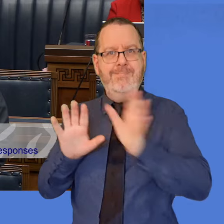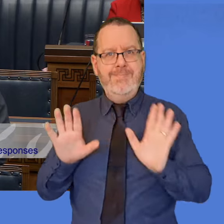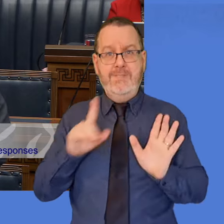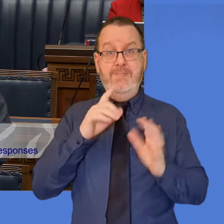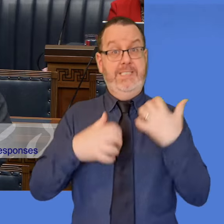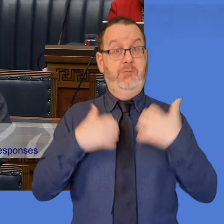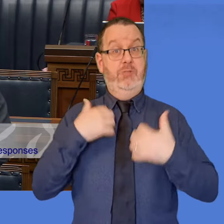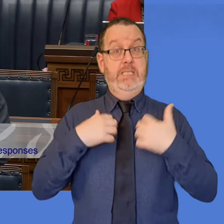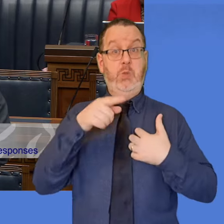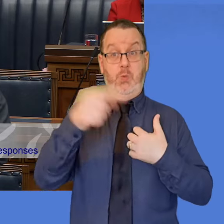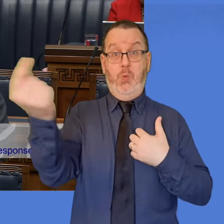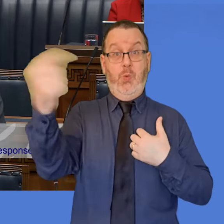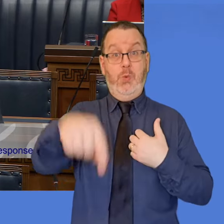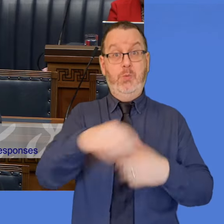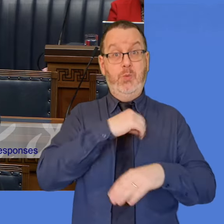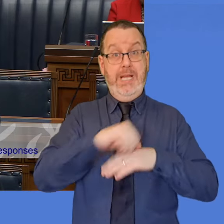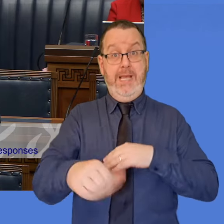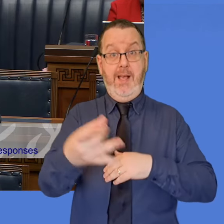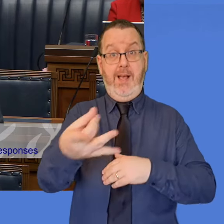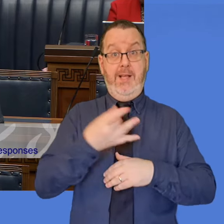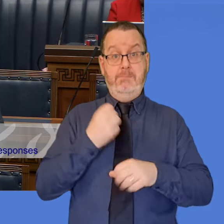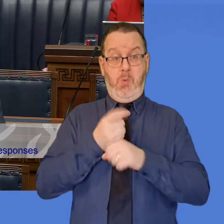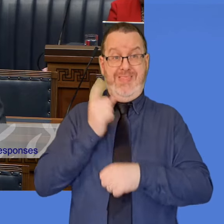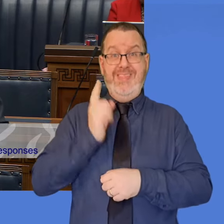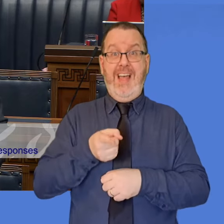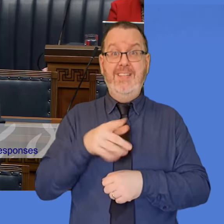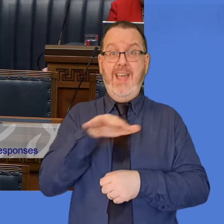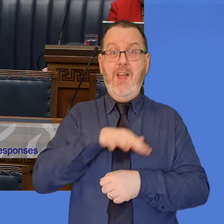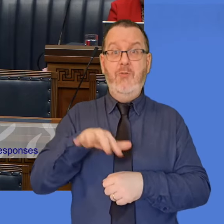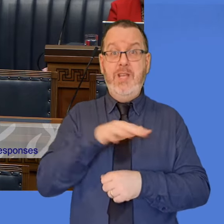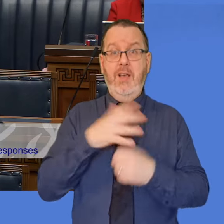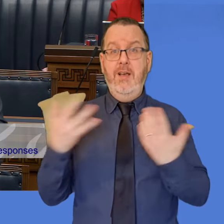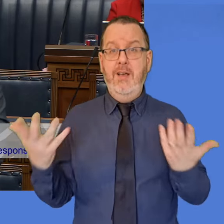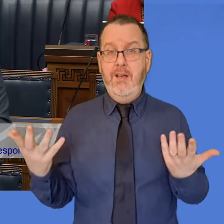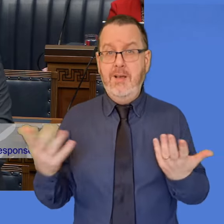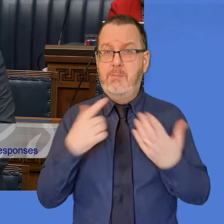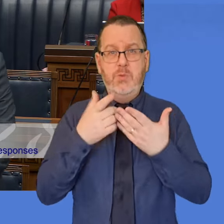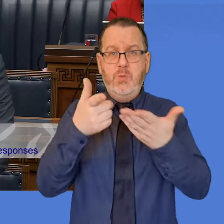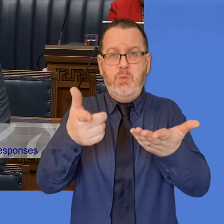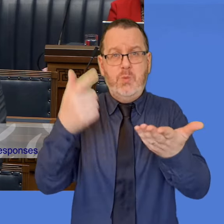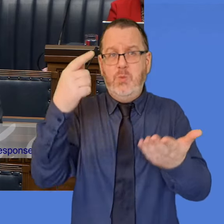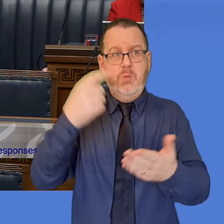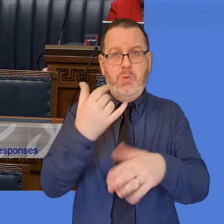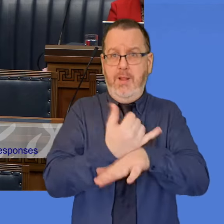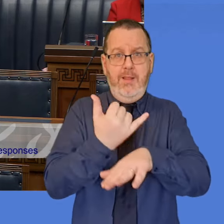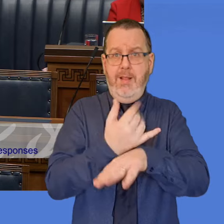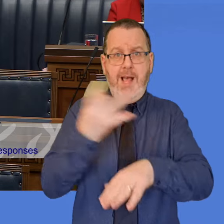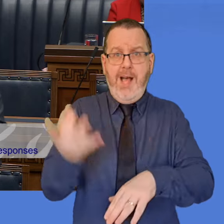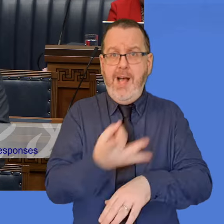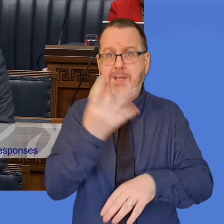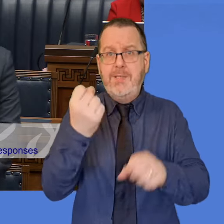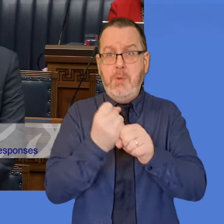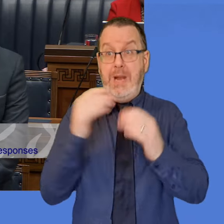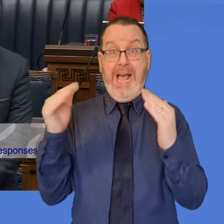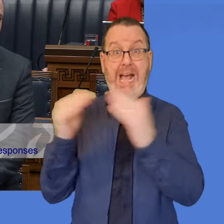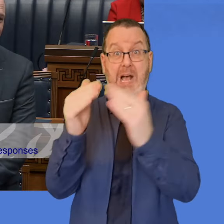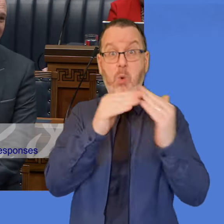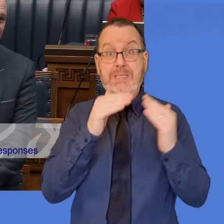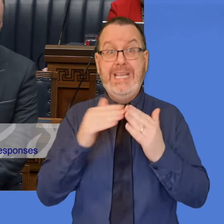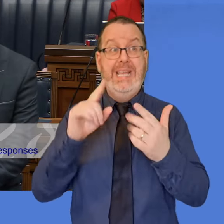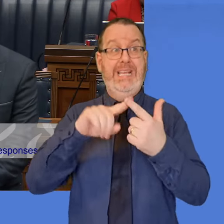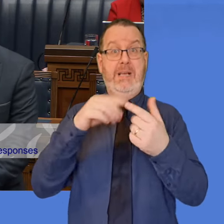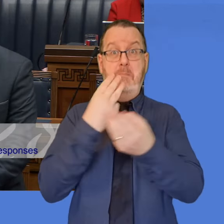has come along today to ask this question, and she hasn't decided to ask a question about housing,